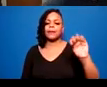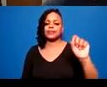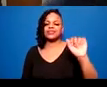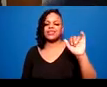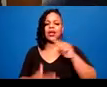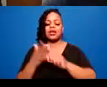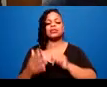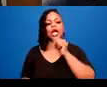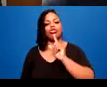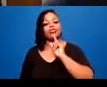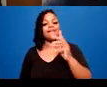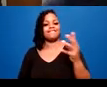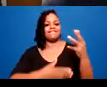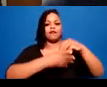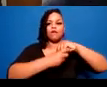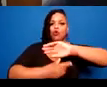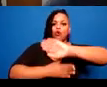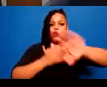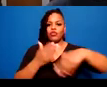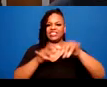The second principle is choice.